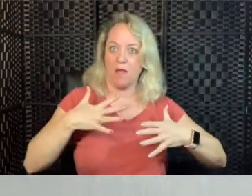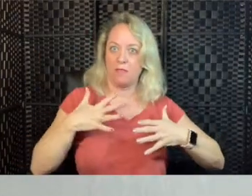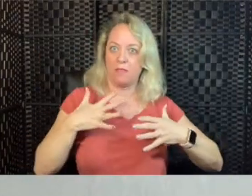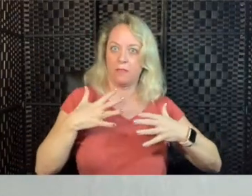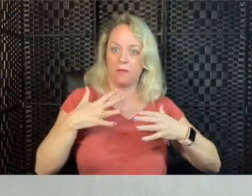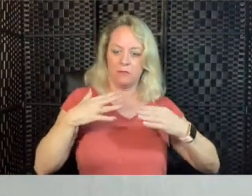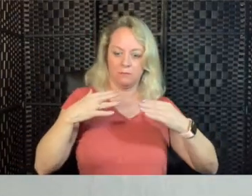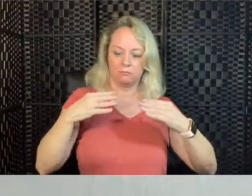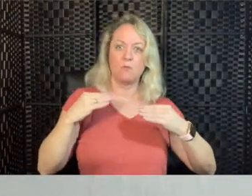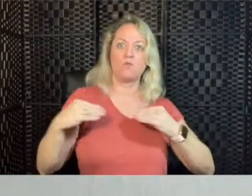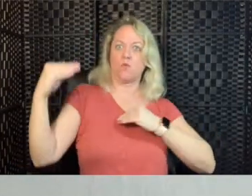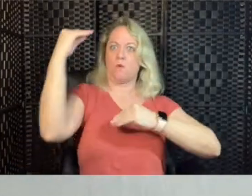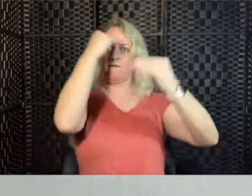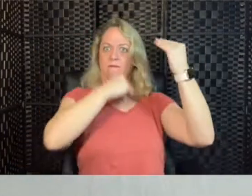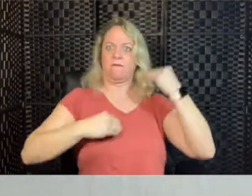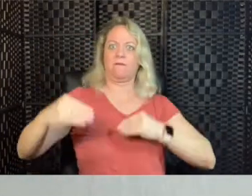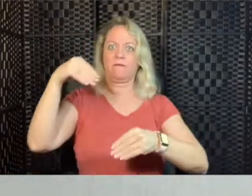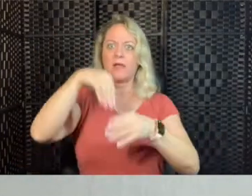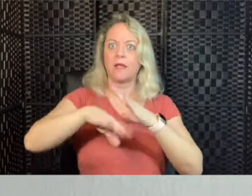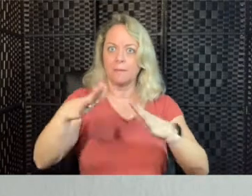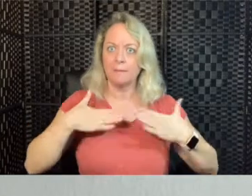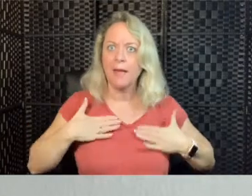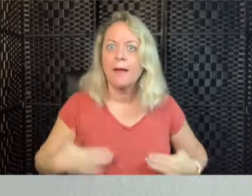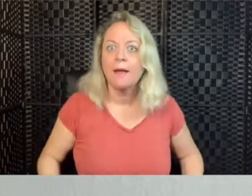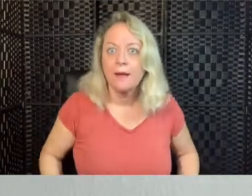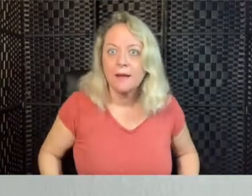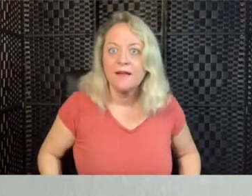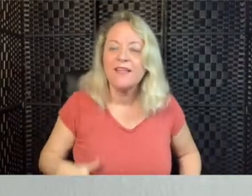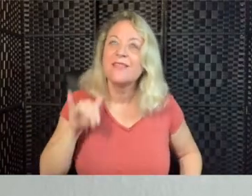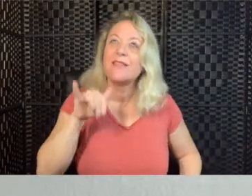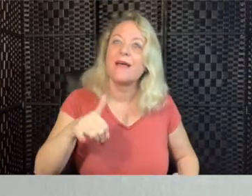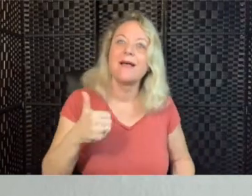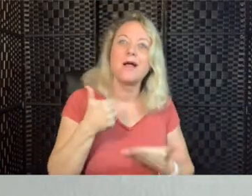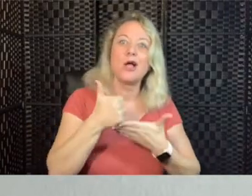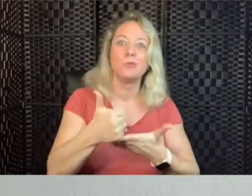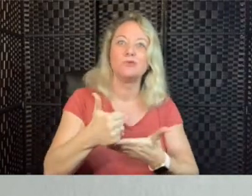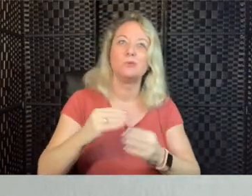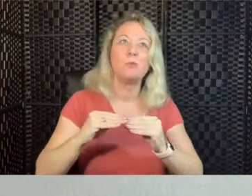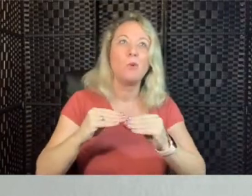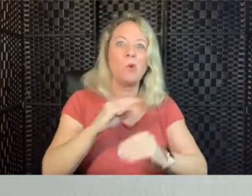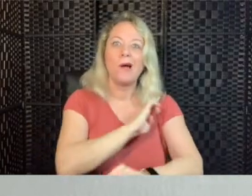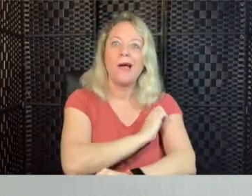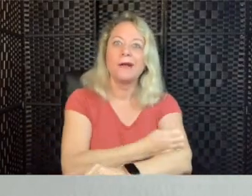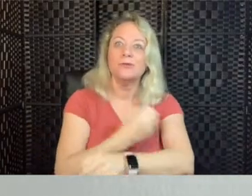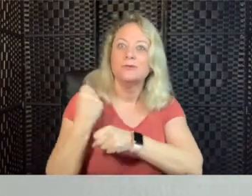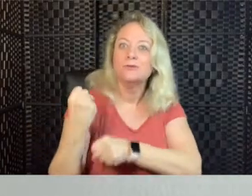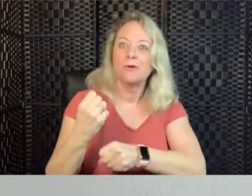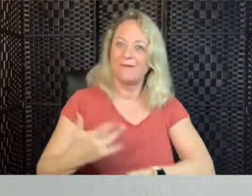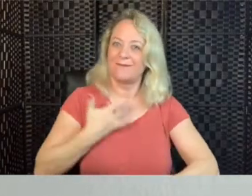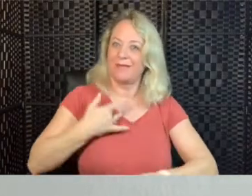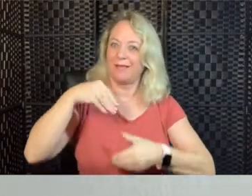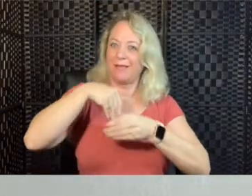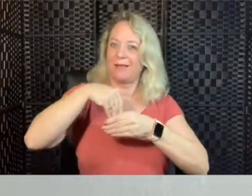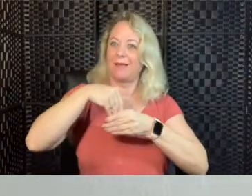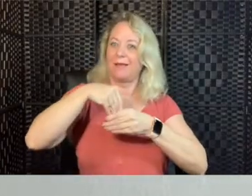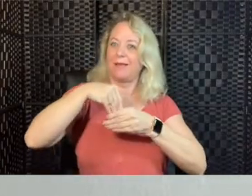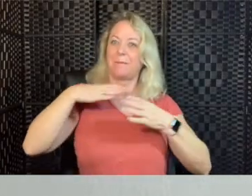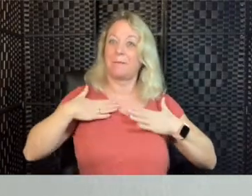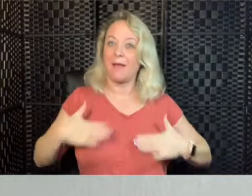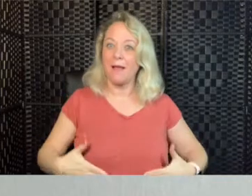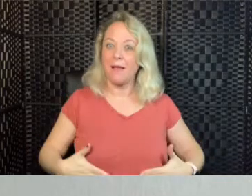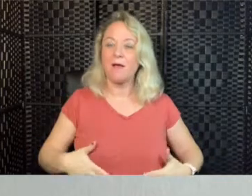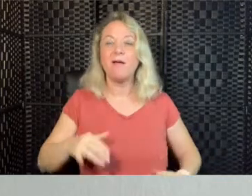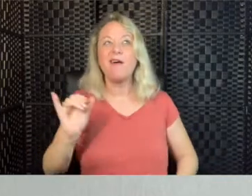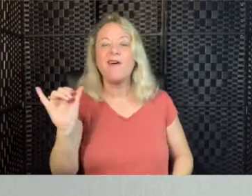to different parts of the body, which gives us a chance to further enhance the feeling of breath energy within our body